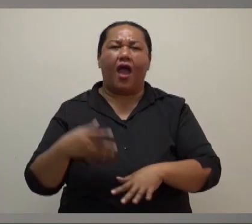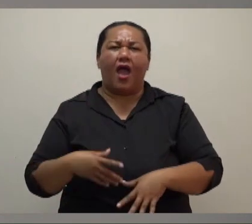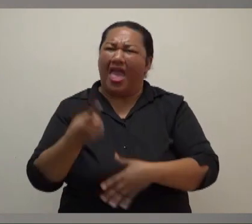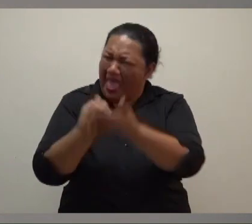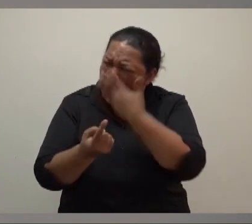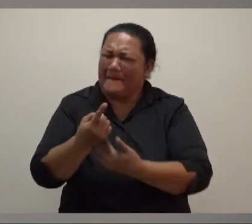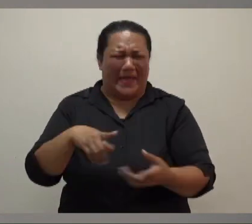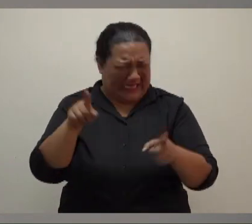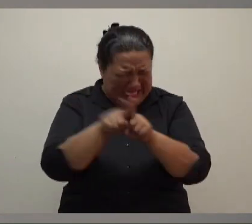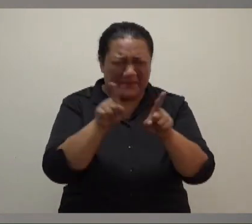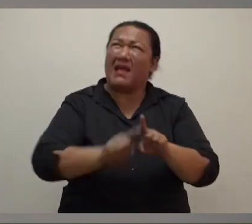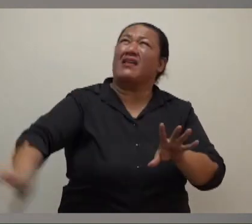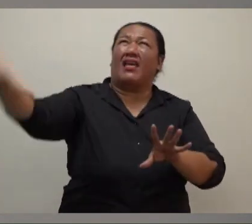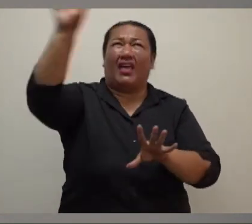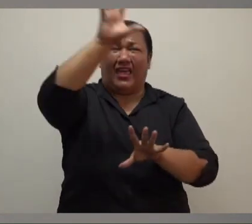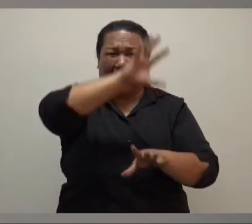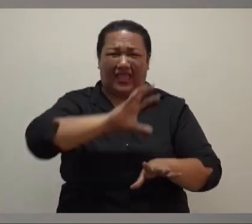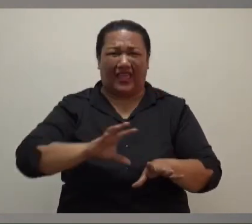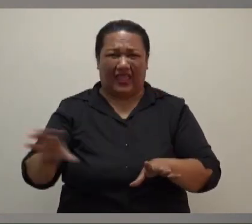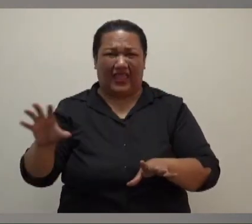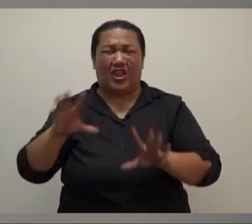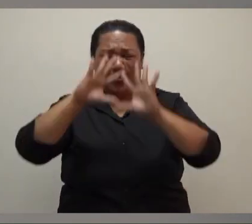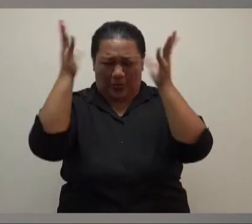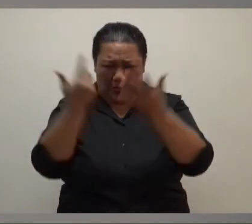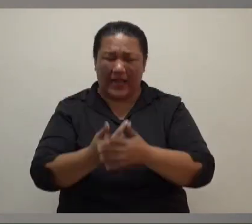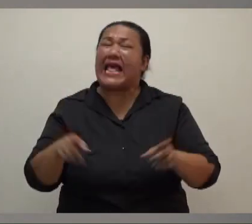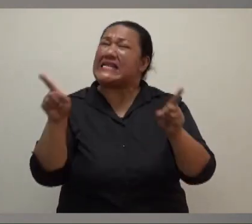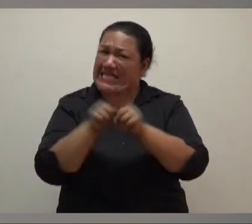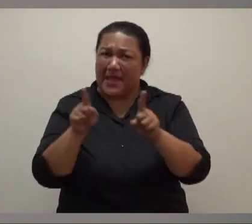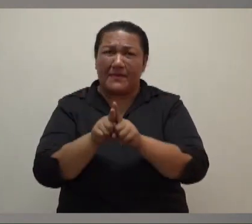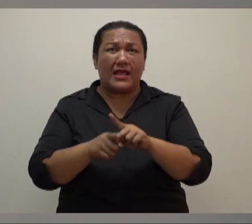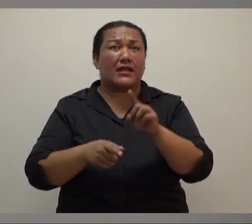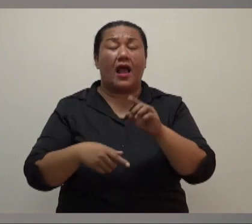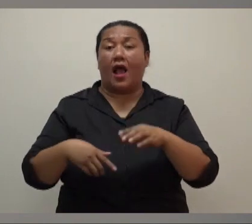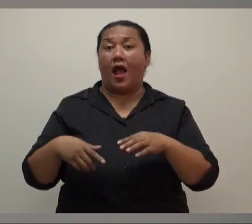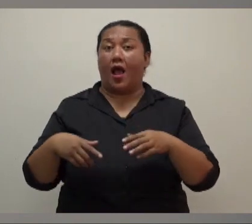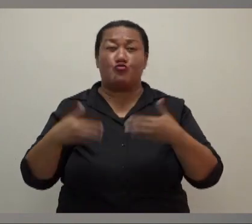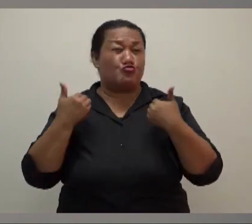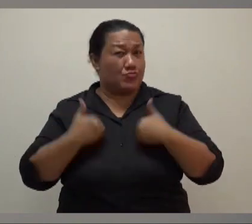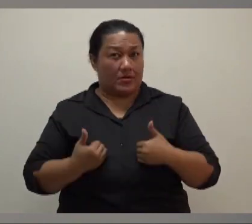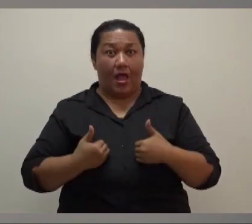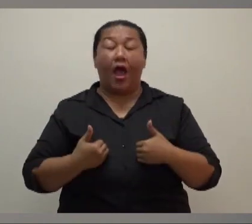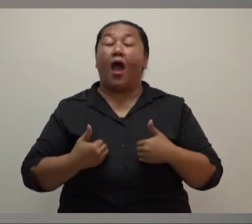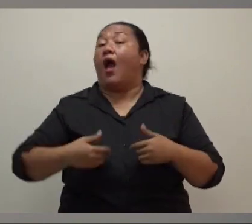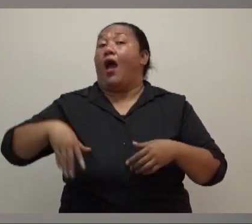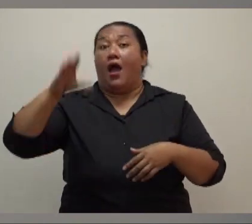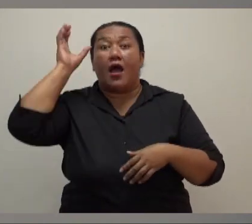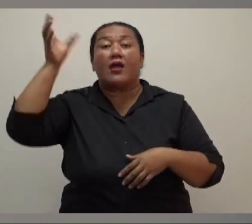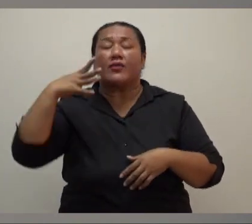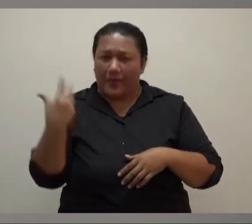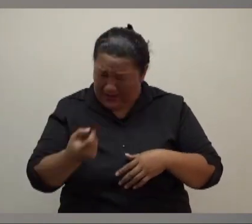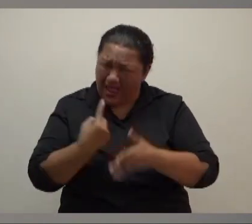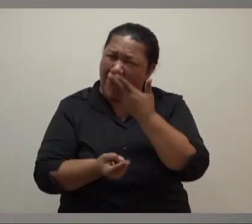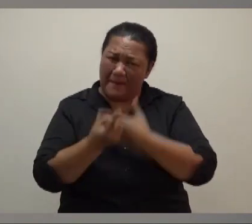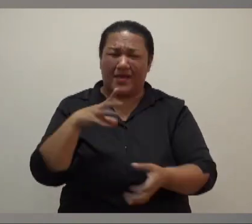all over the world. Even those advanced countries, their utility companies are finding it hard to deal with. Some of those places have gone